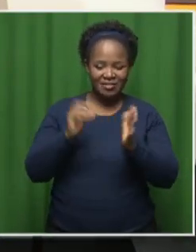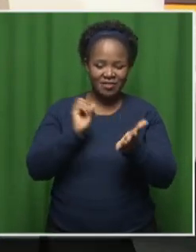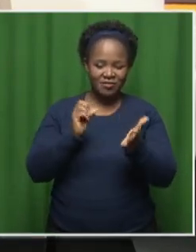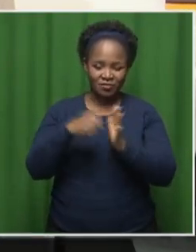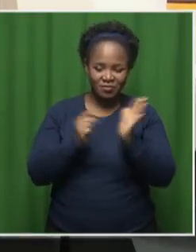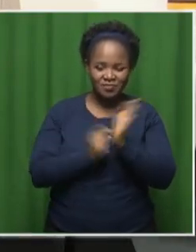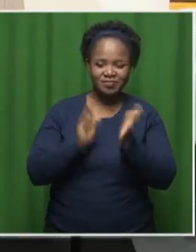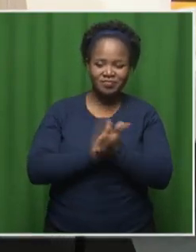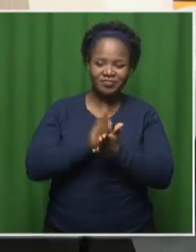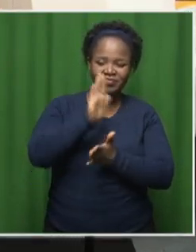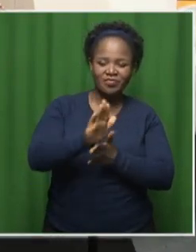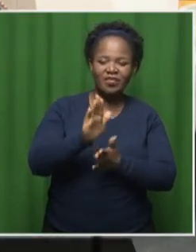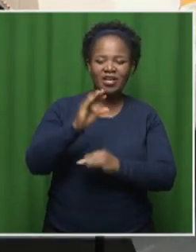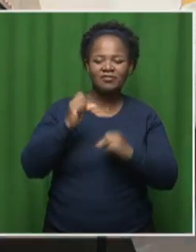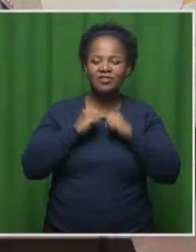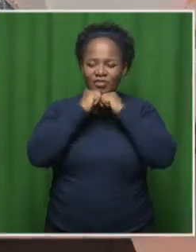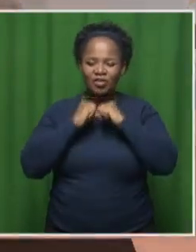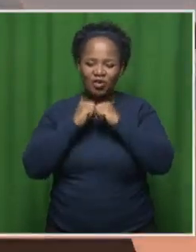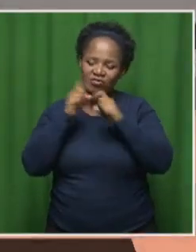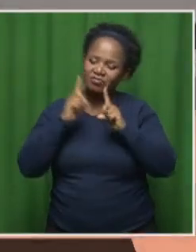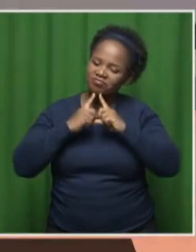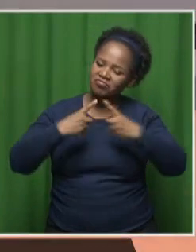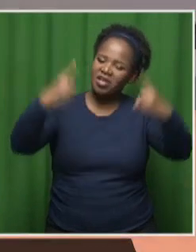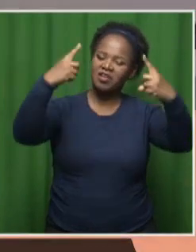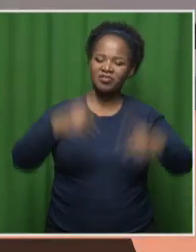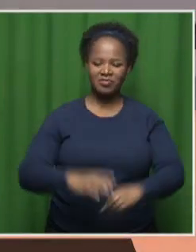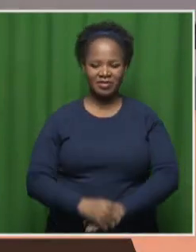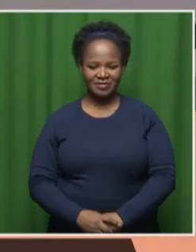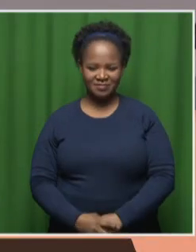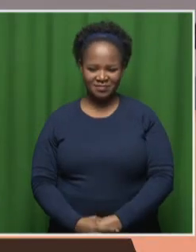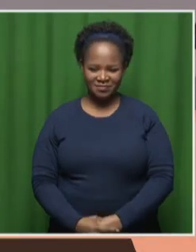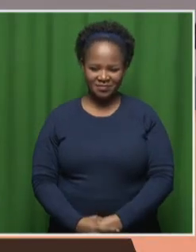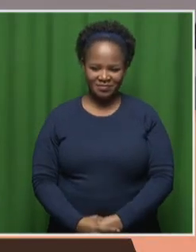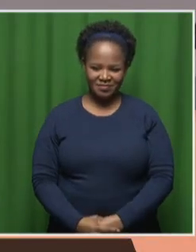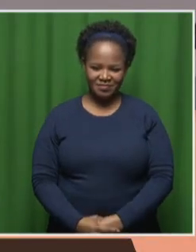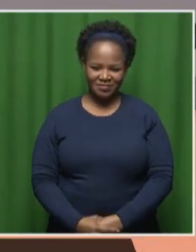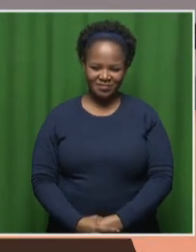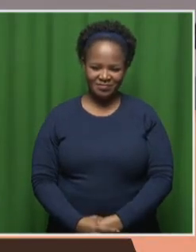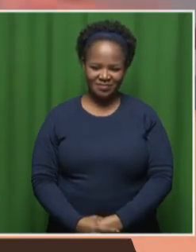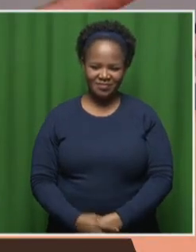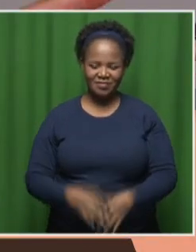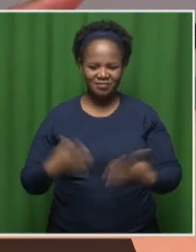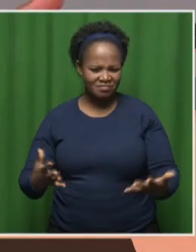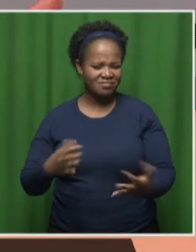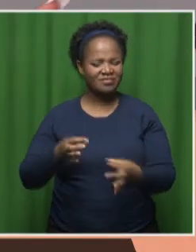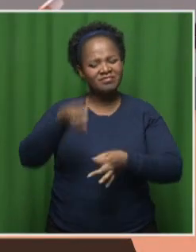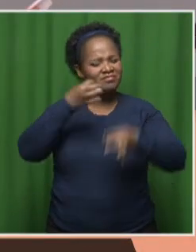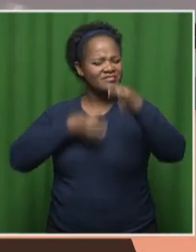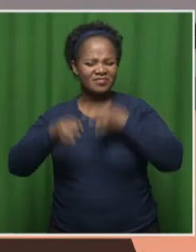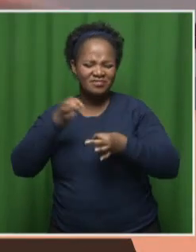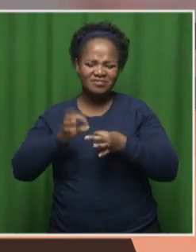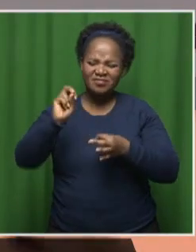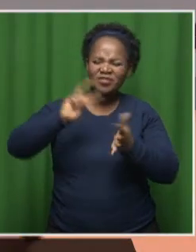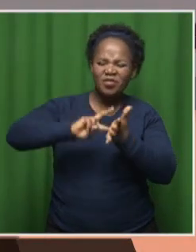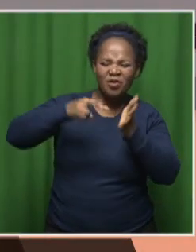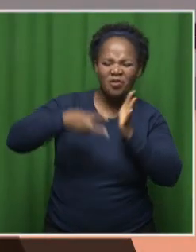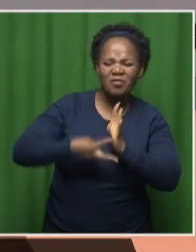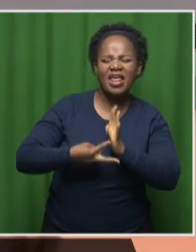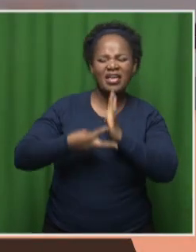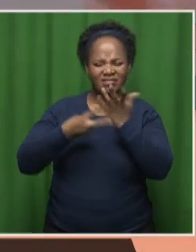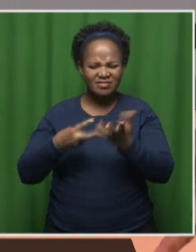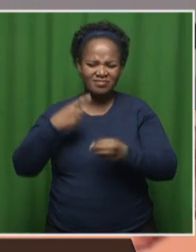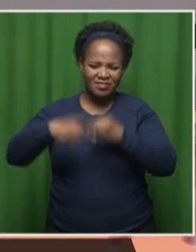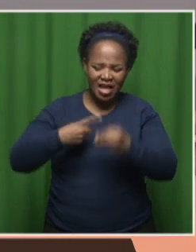Yeah. Oh, I mean, take us through your plans in preparation to this. know, Anu spoke about, you know, the MPC